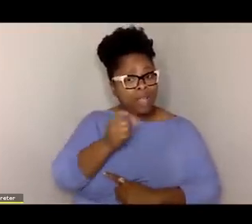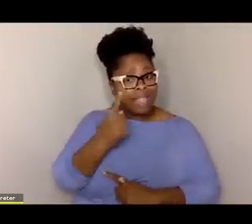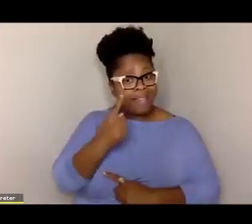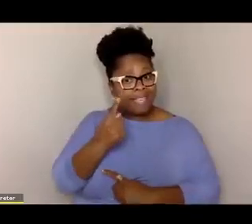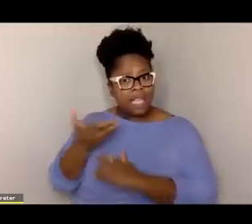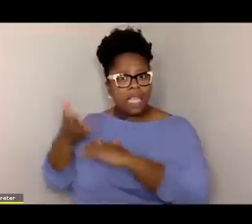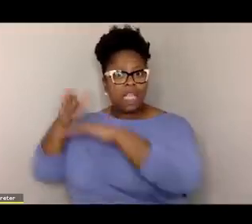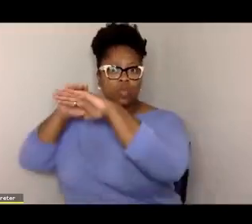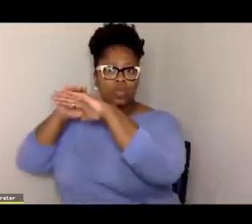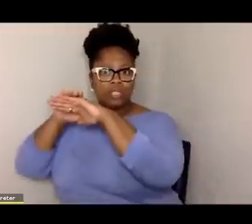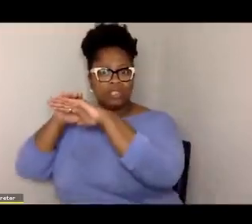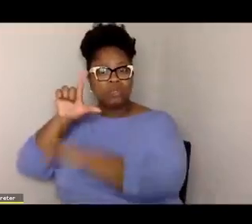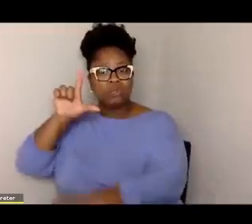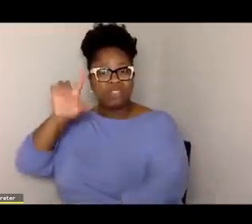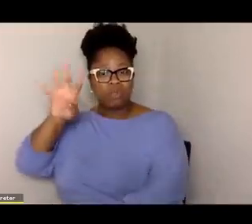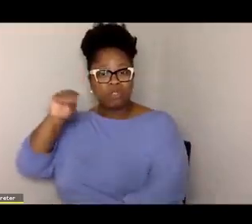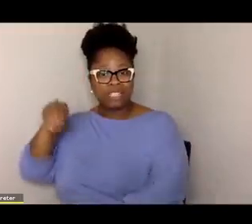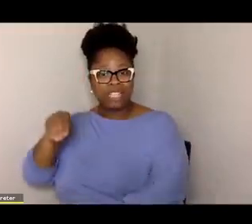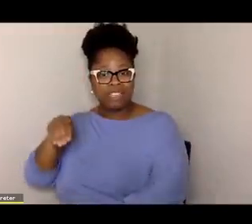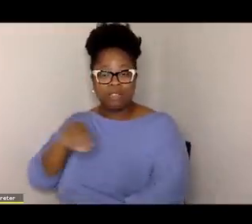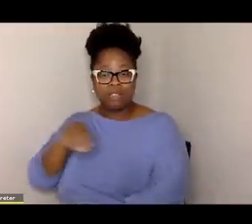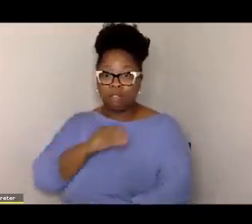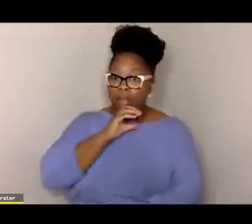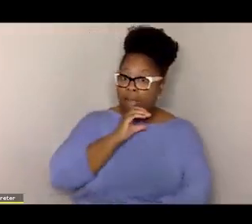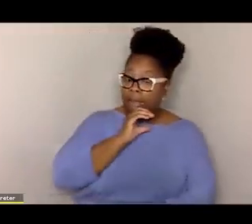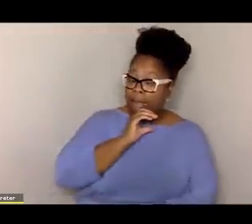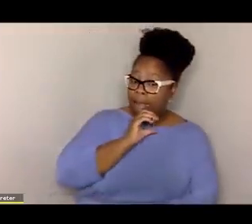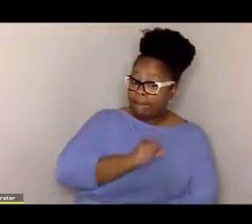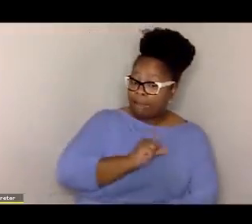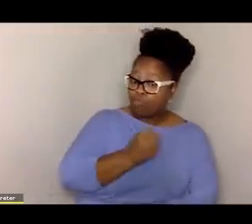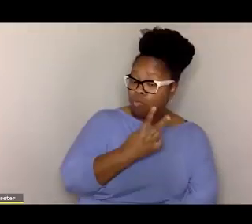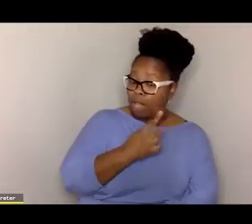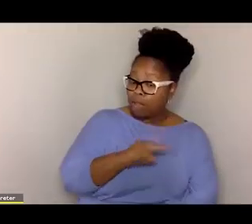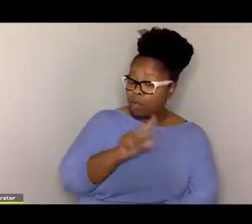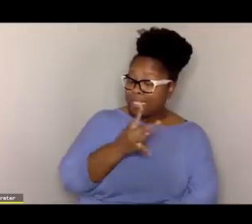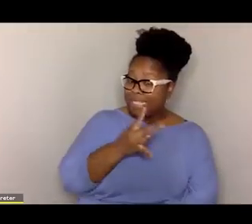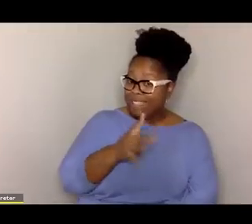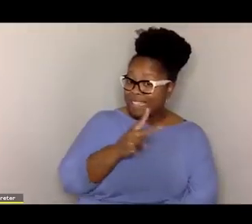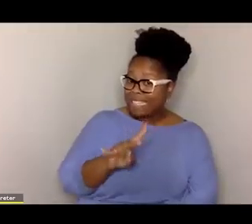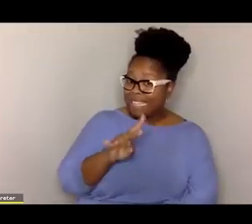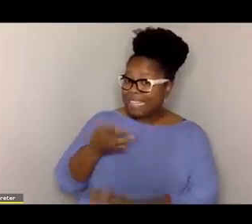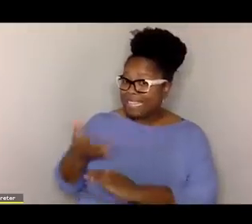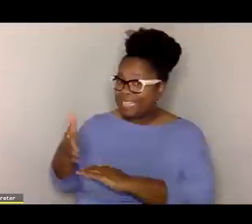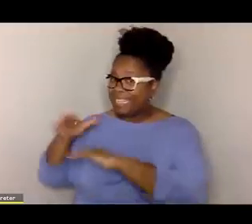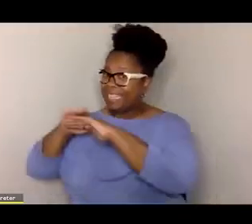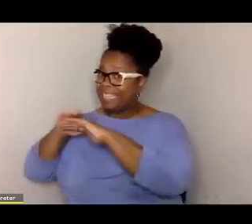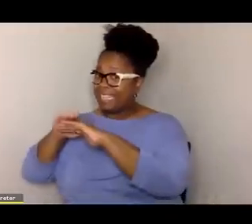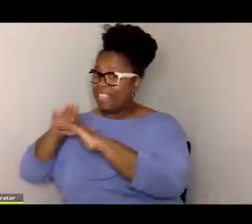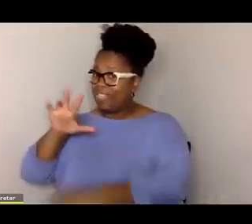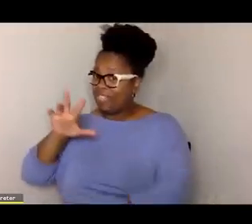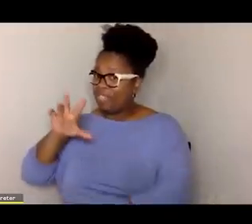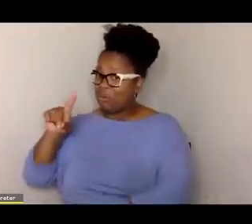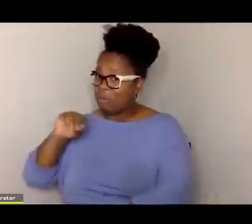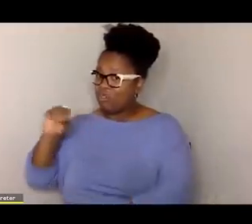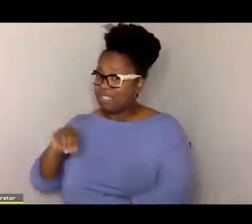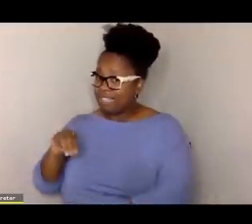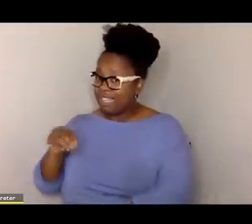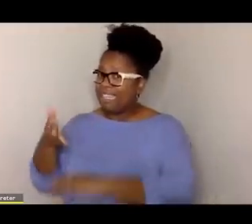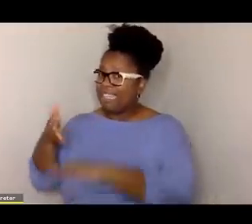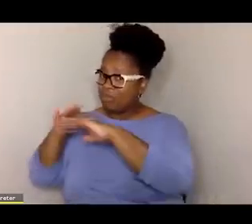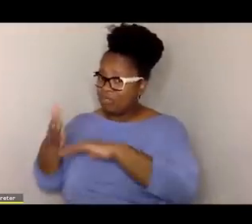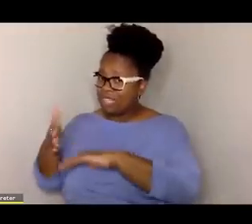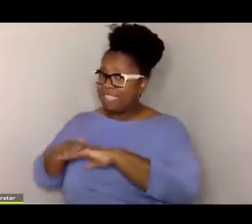24% for children aged 5 to 11 and 31% among adolescents aged